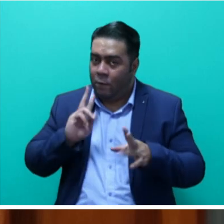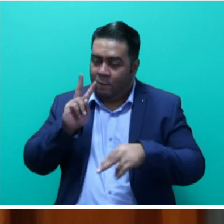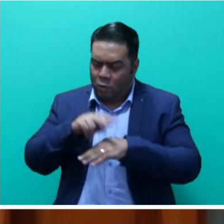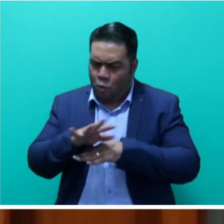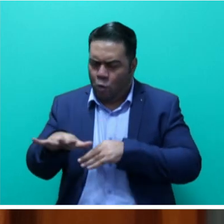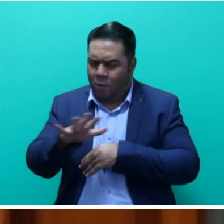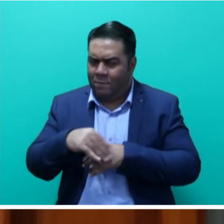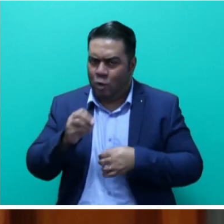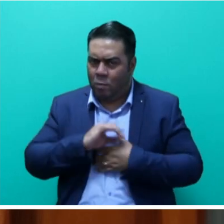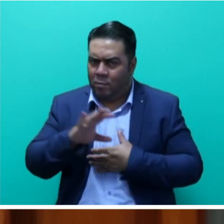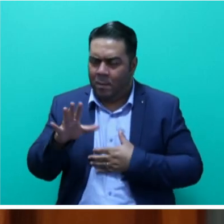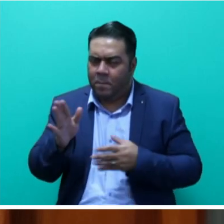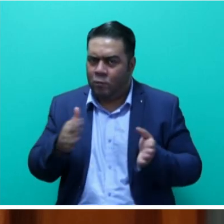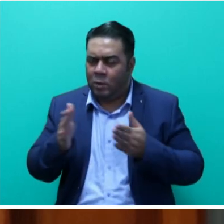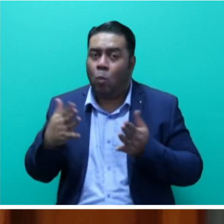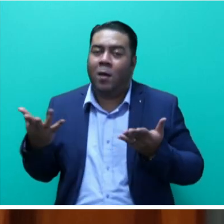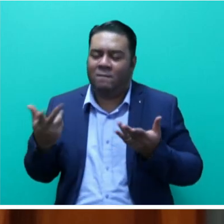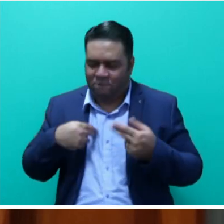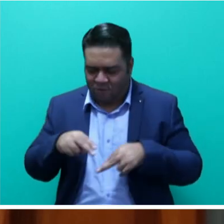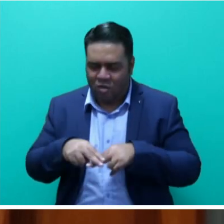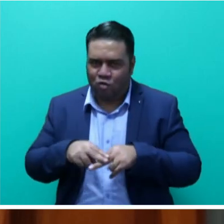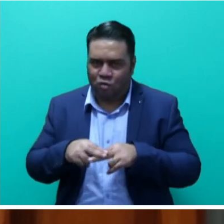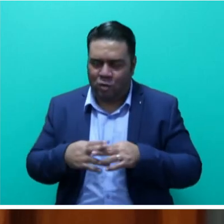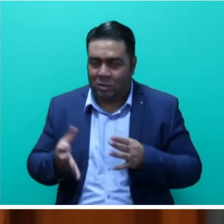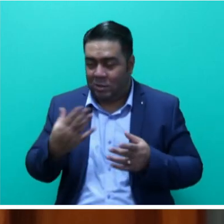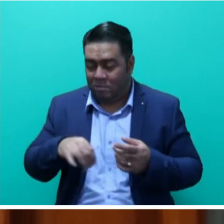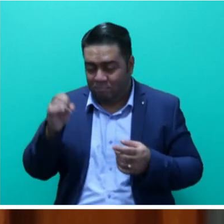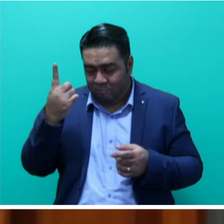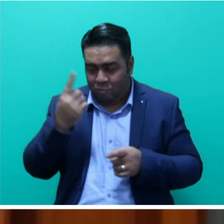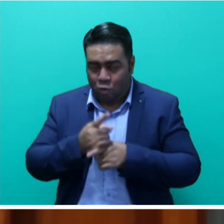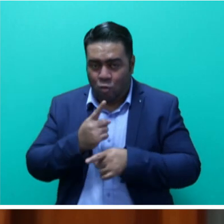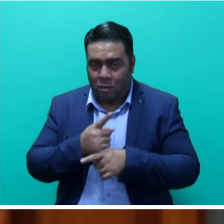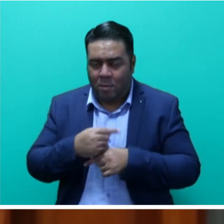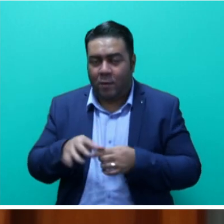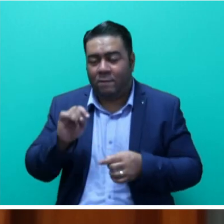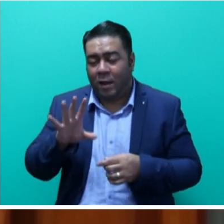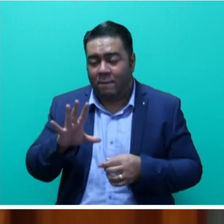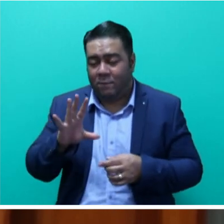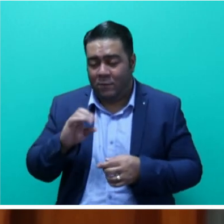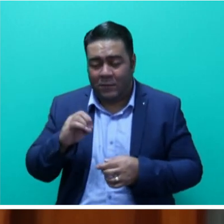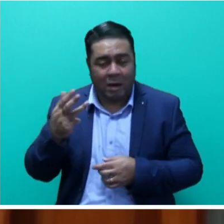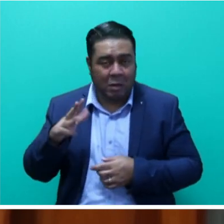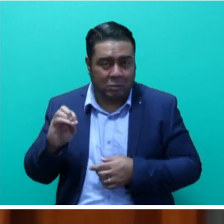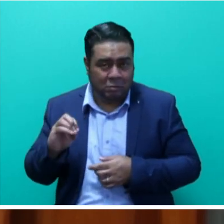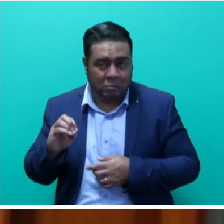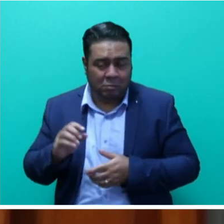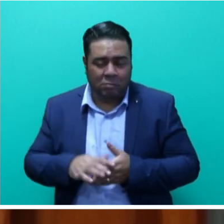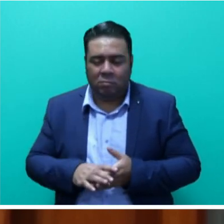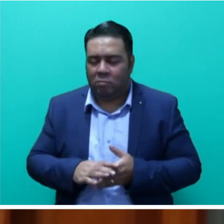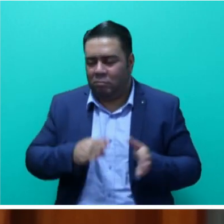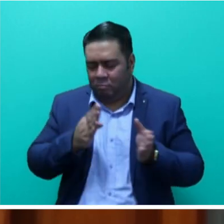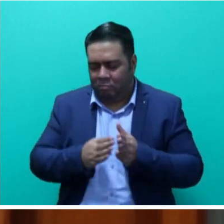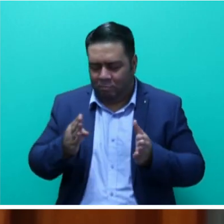cooperative movement in Fiji. Some highlights provided included that there are 590 operating